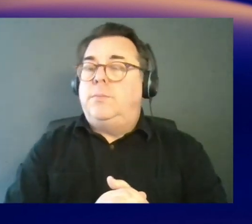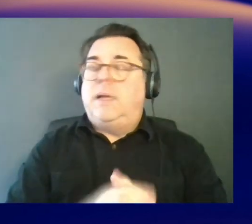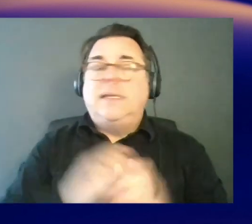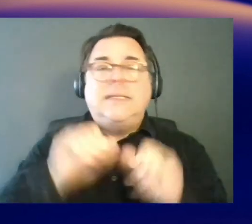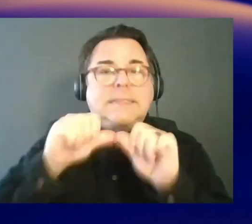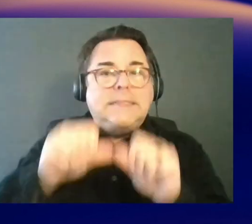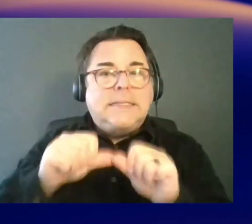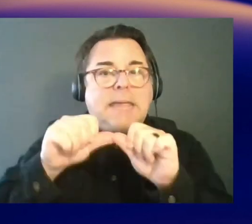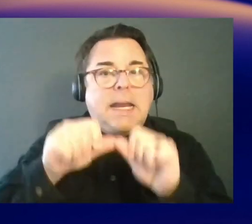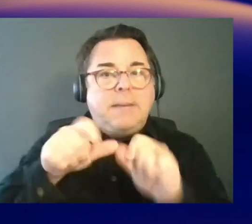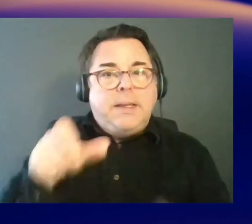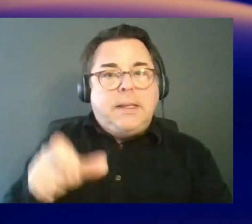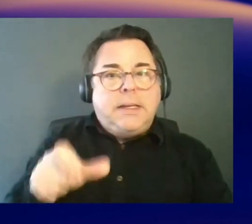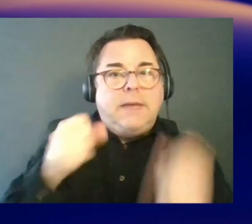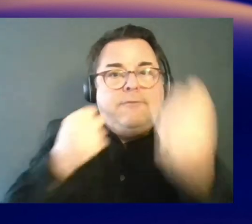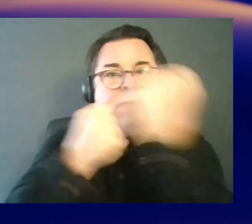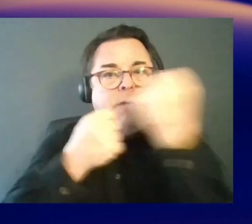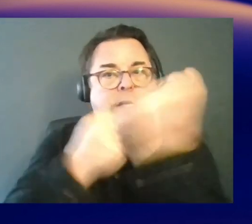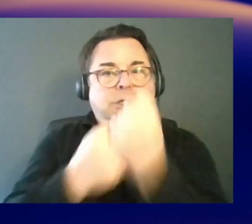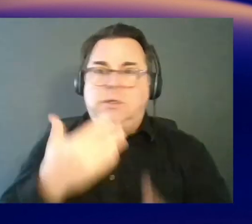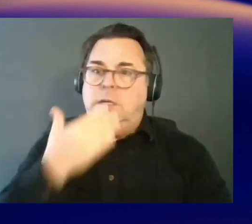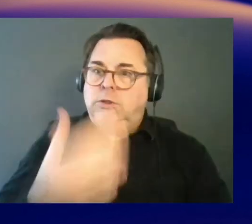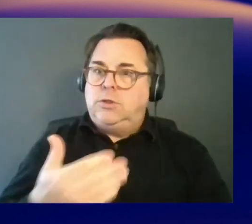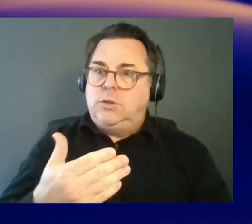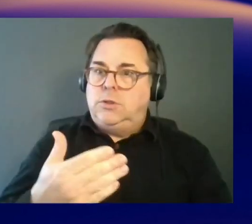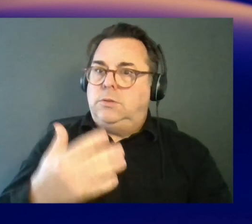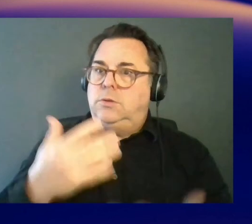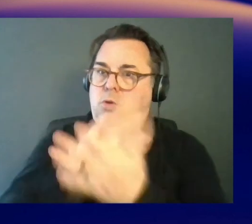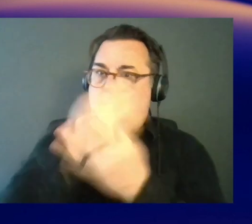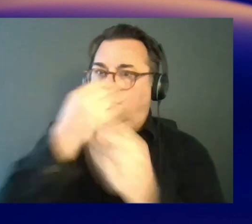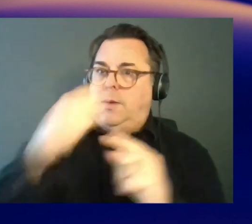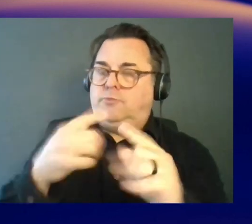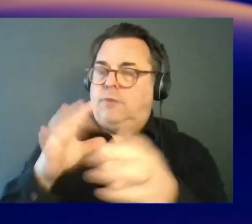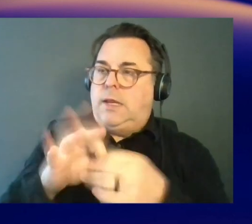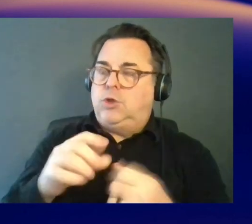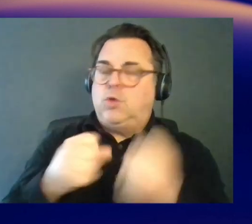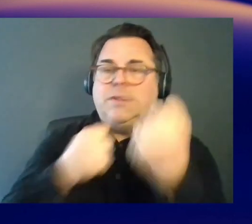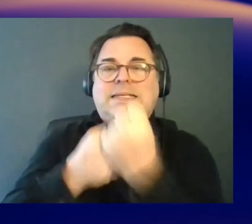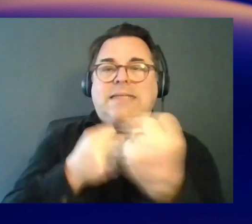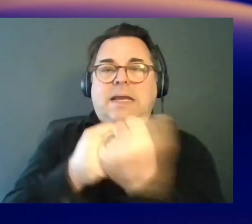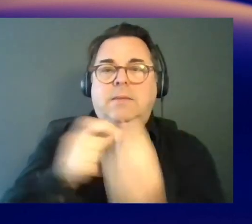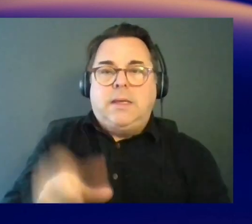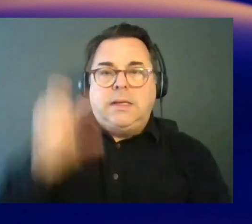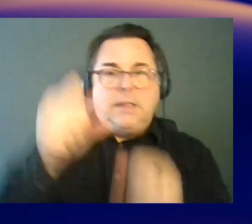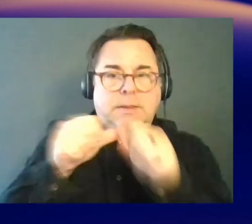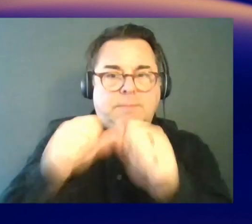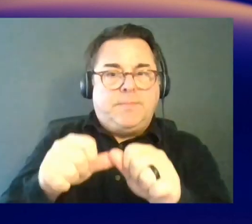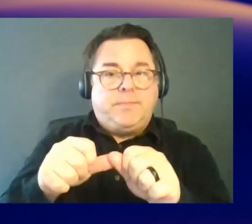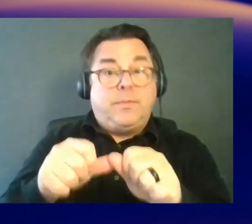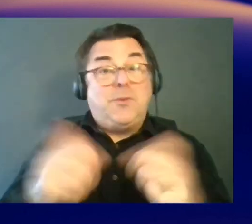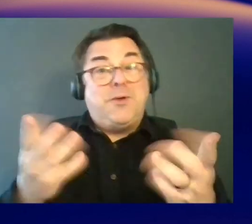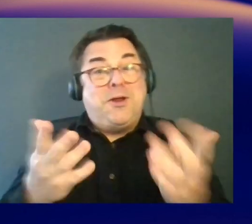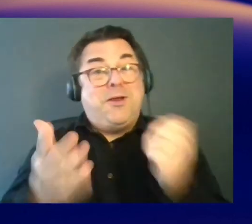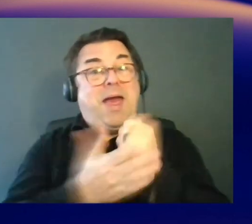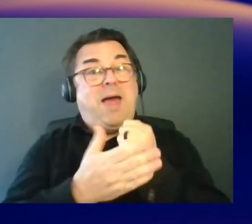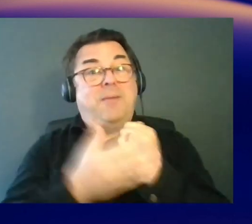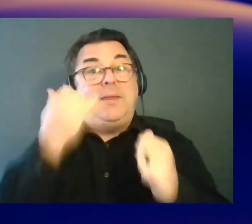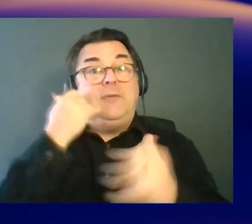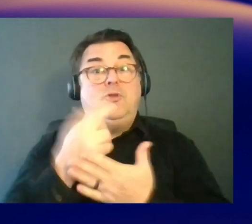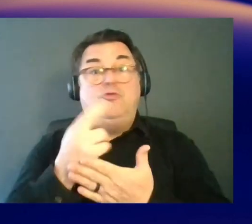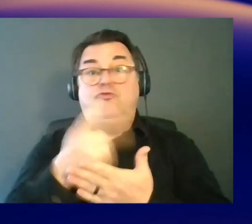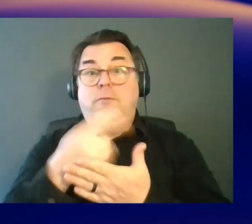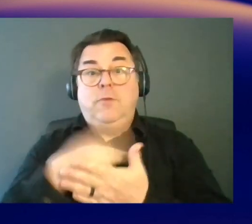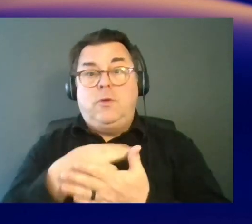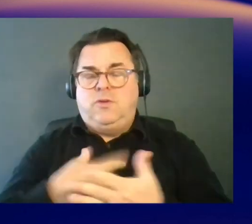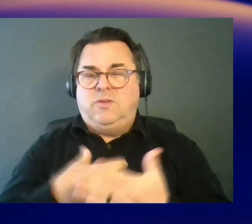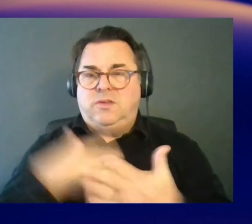is obviously new, and there's a lot of great information coming out of that. Yeah. Yep. And we're here to help. If you're doing a review and you're